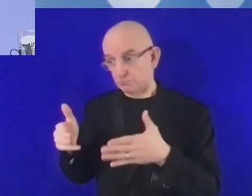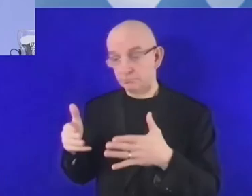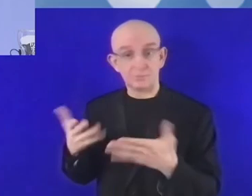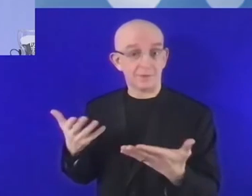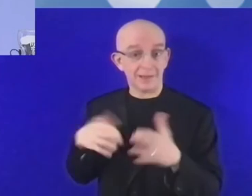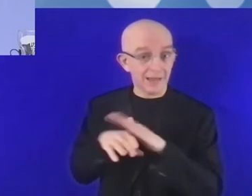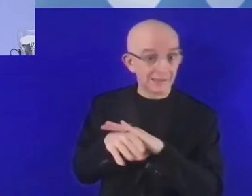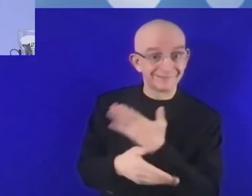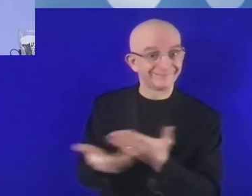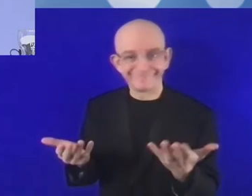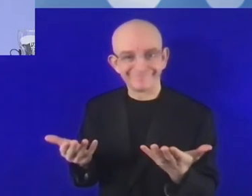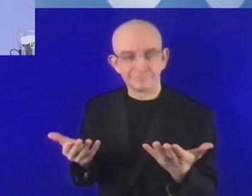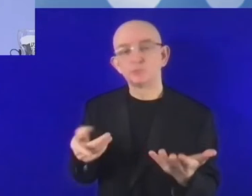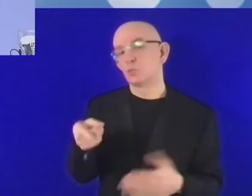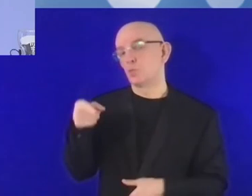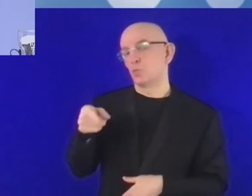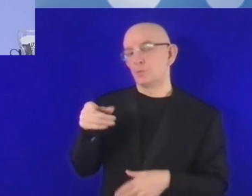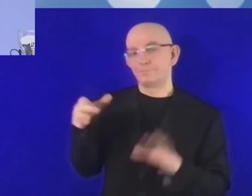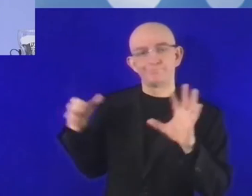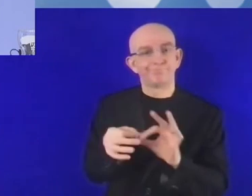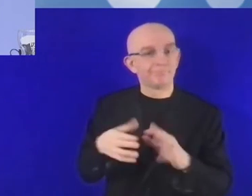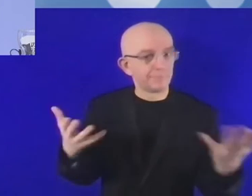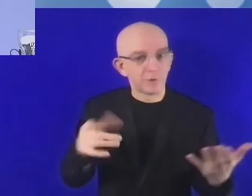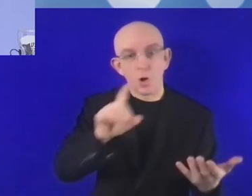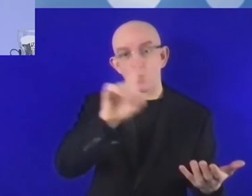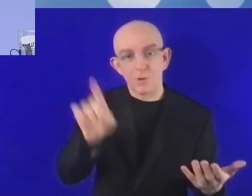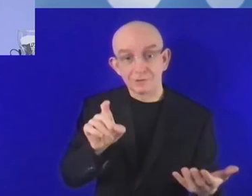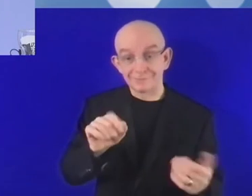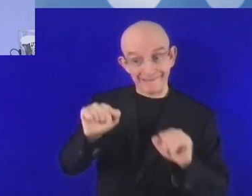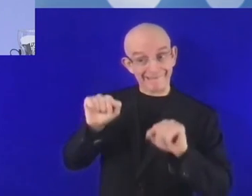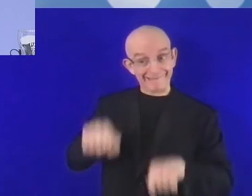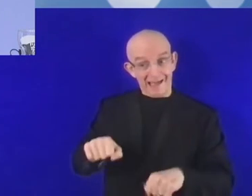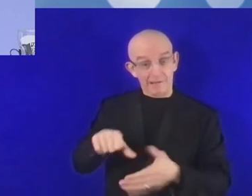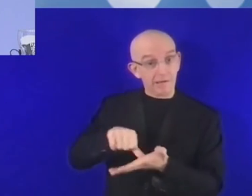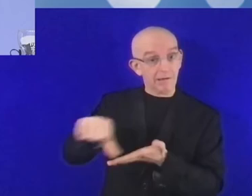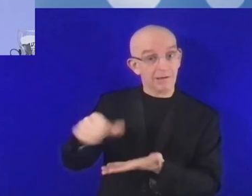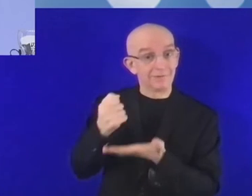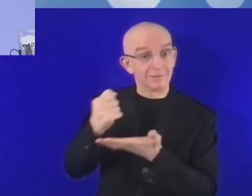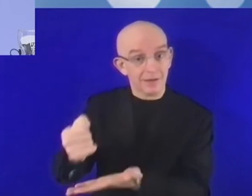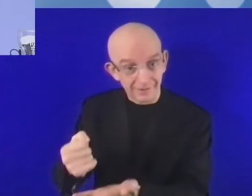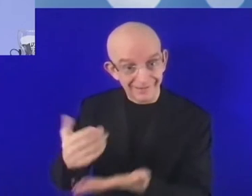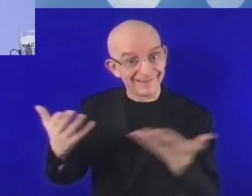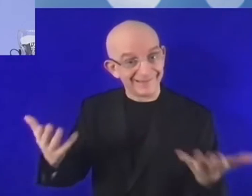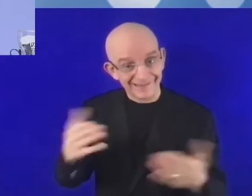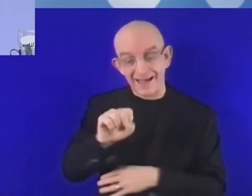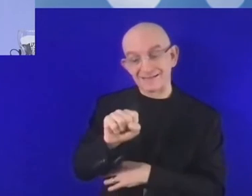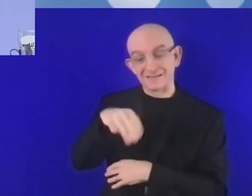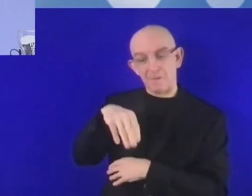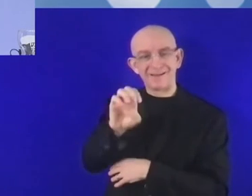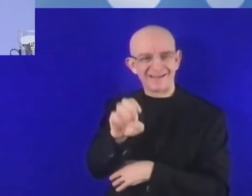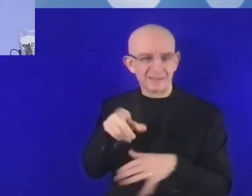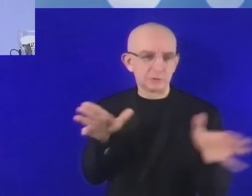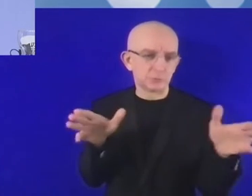digital technologies is too steep. So, we need to provide access, but it has to be affordable and it has to be